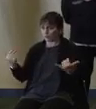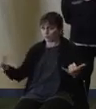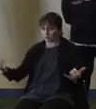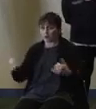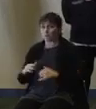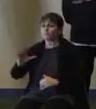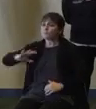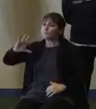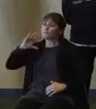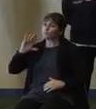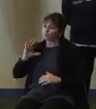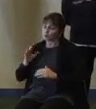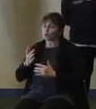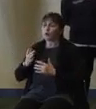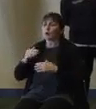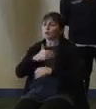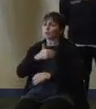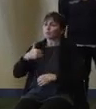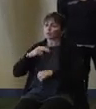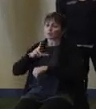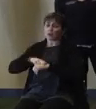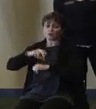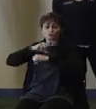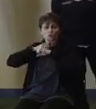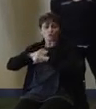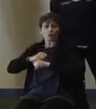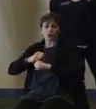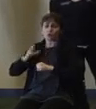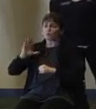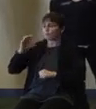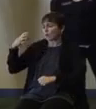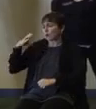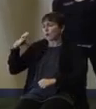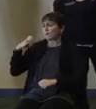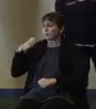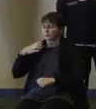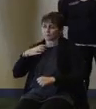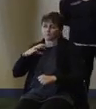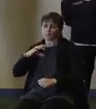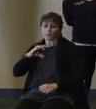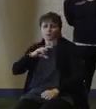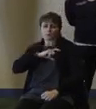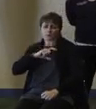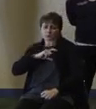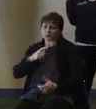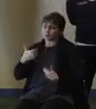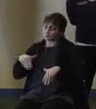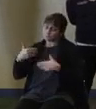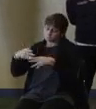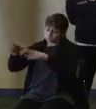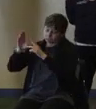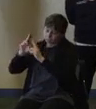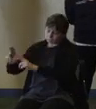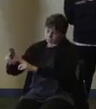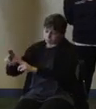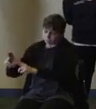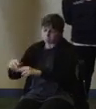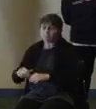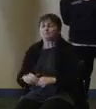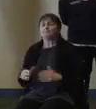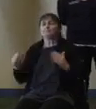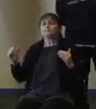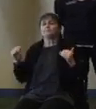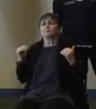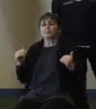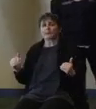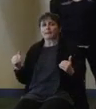and obviously a member of the Capitol Police. God rest his soul, and please keep his family in your prayers. So as I said at